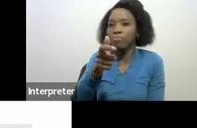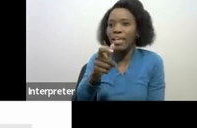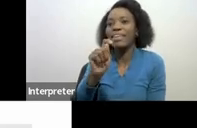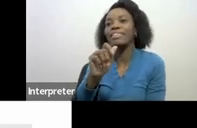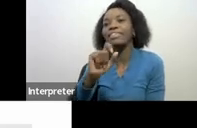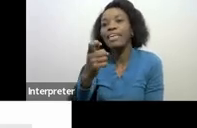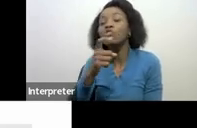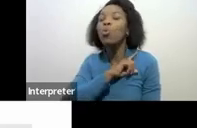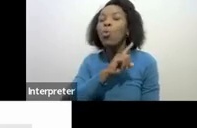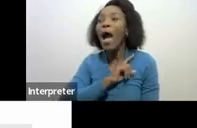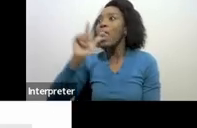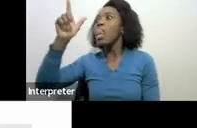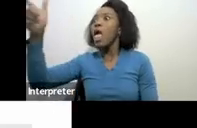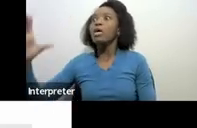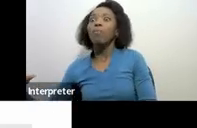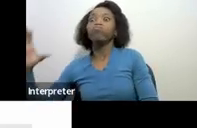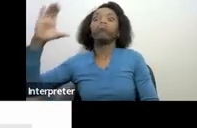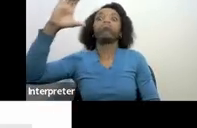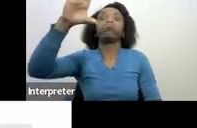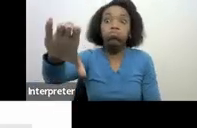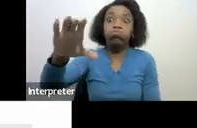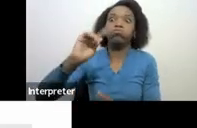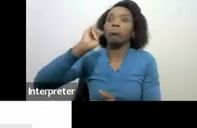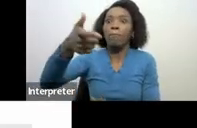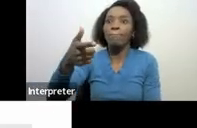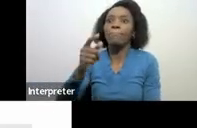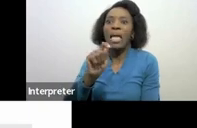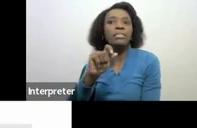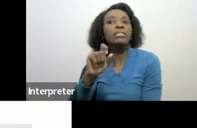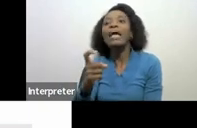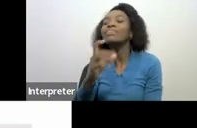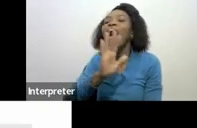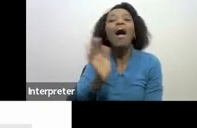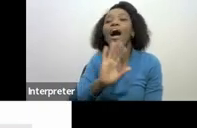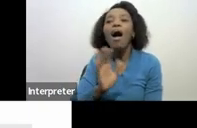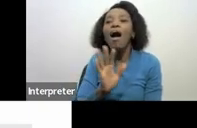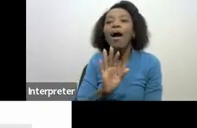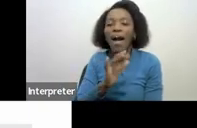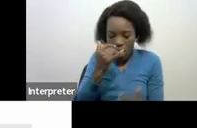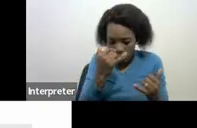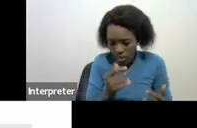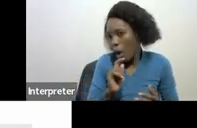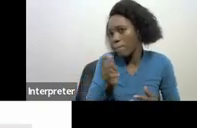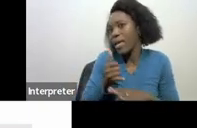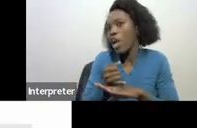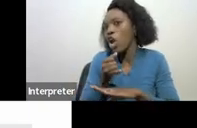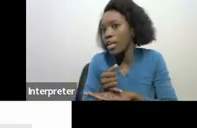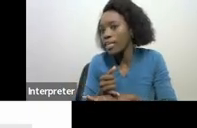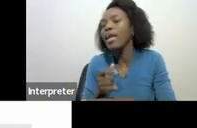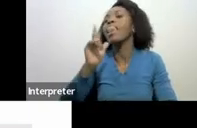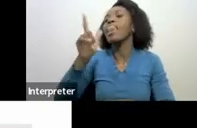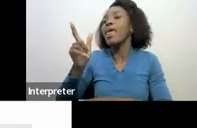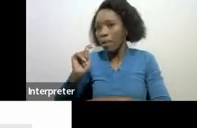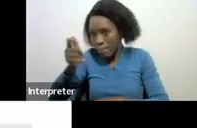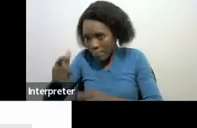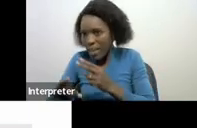paying huge amount during the filing season or whenever you have to submit your tax return so